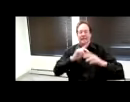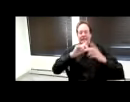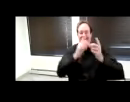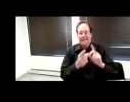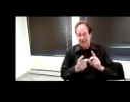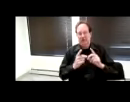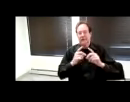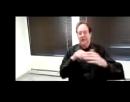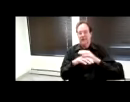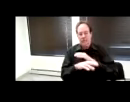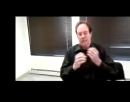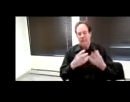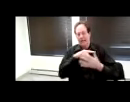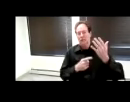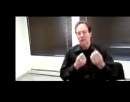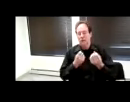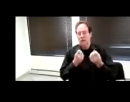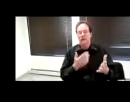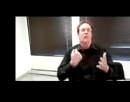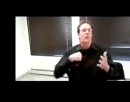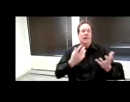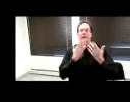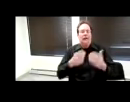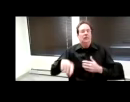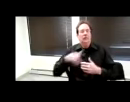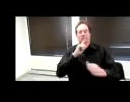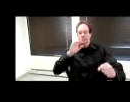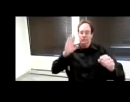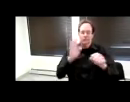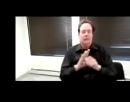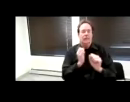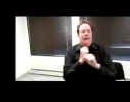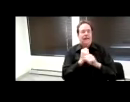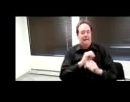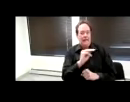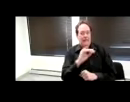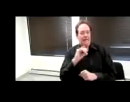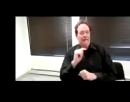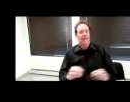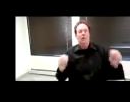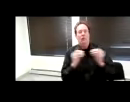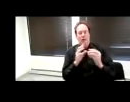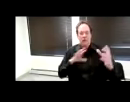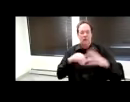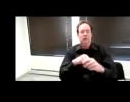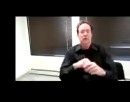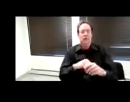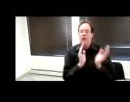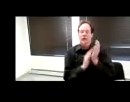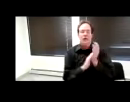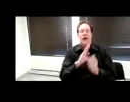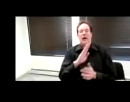for your commitment to making MIT a more welcoming and inclusive place. So, bravo to you all.